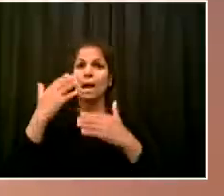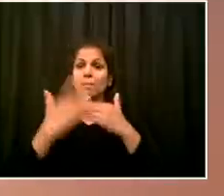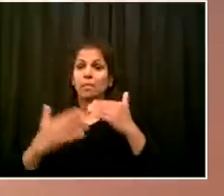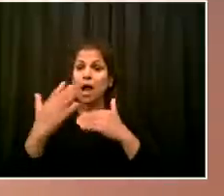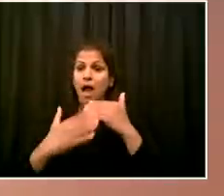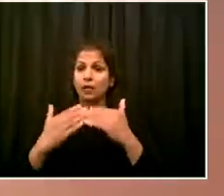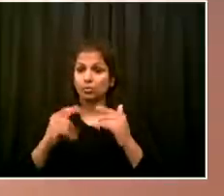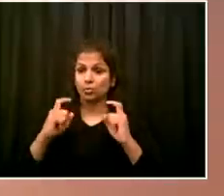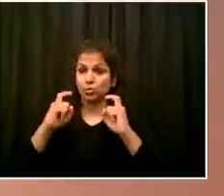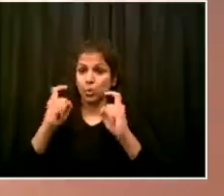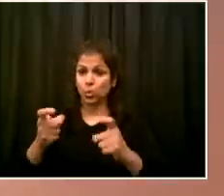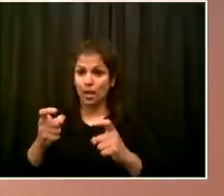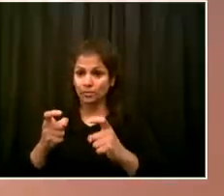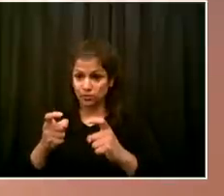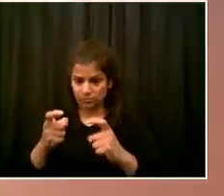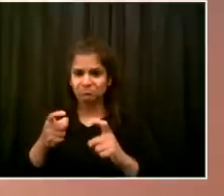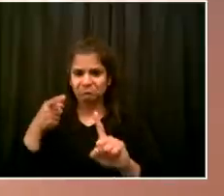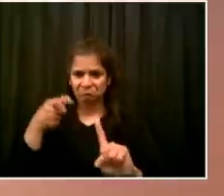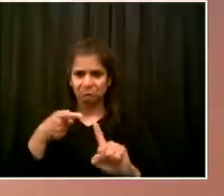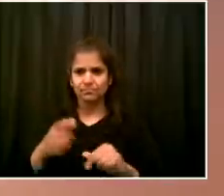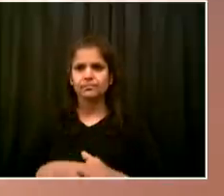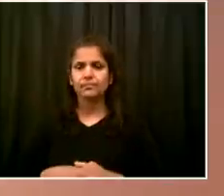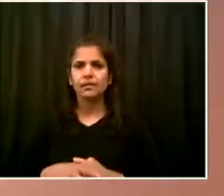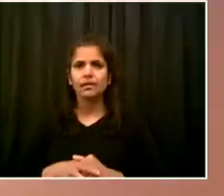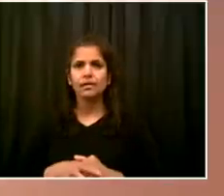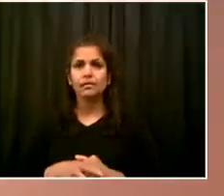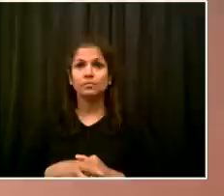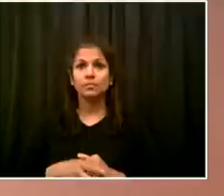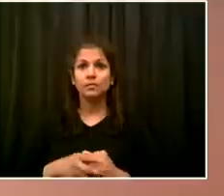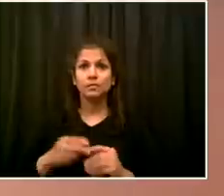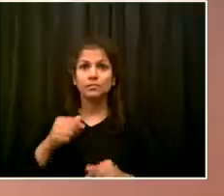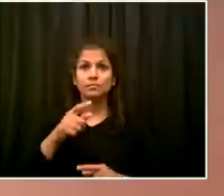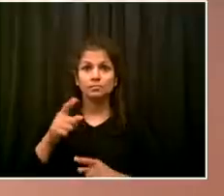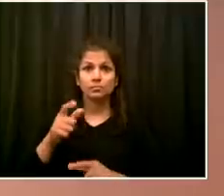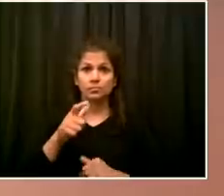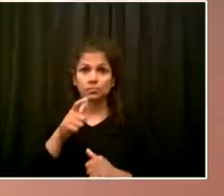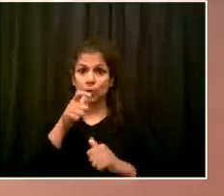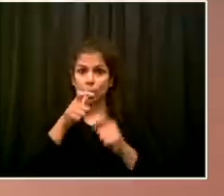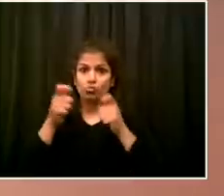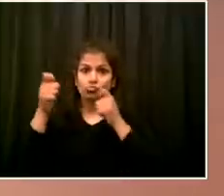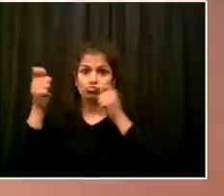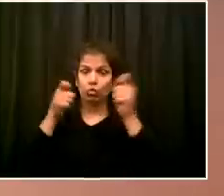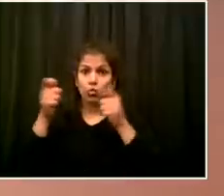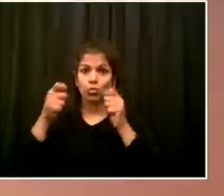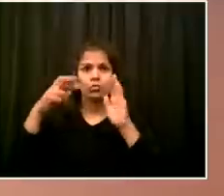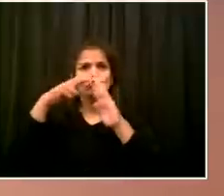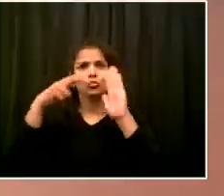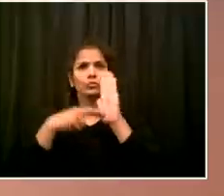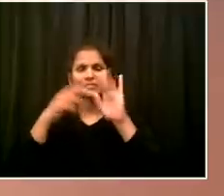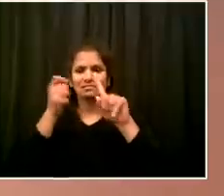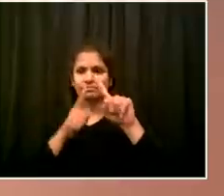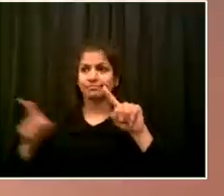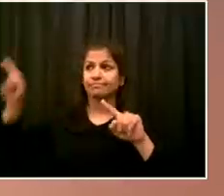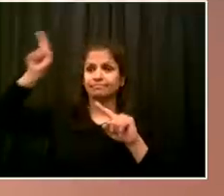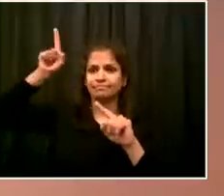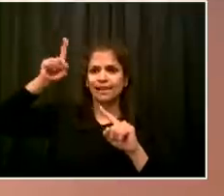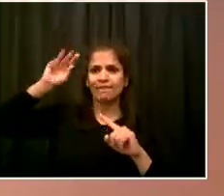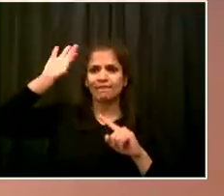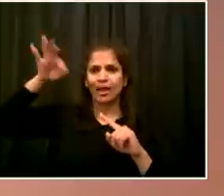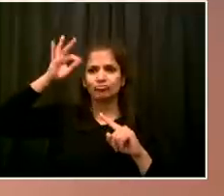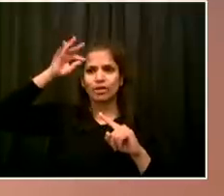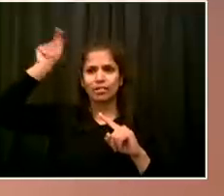this is currently regulated by the federal government, the FDA, and it is managed by a